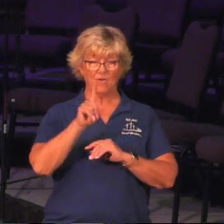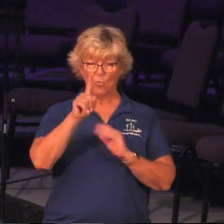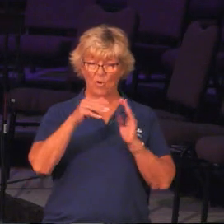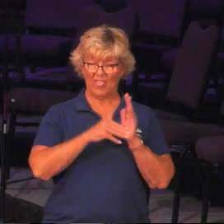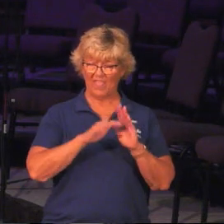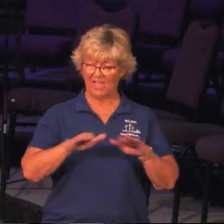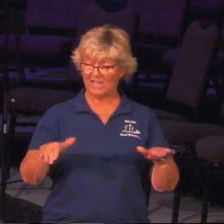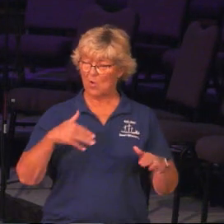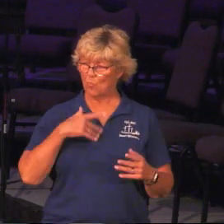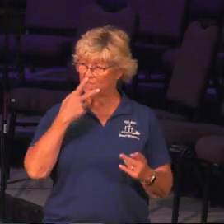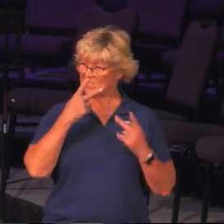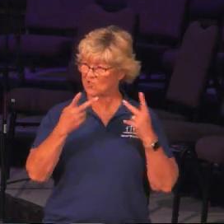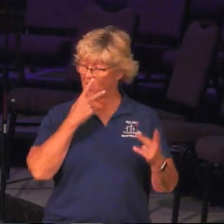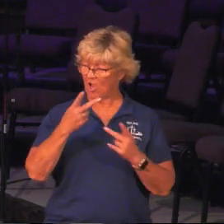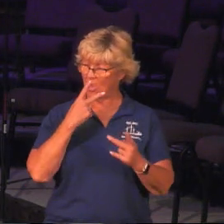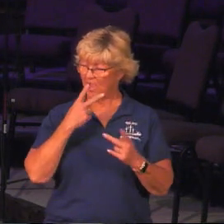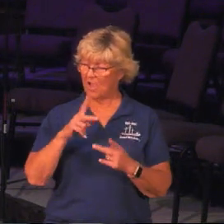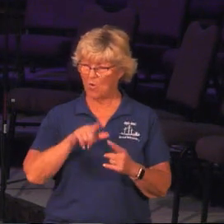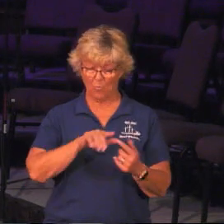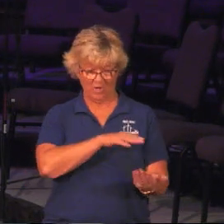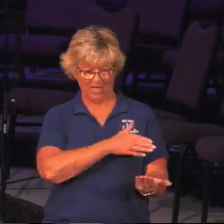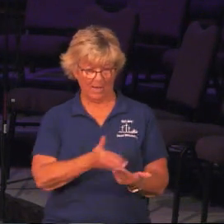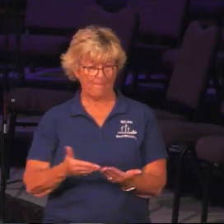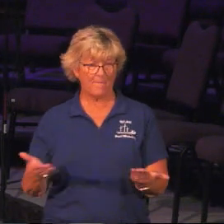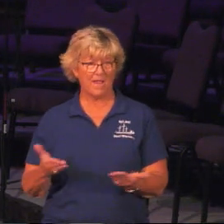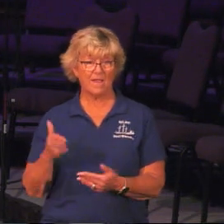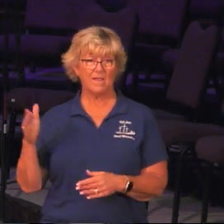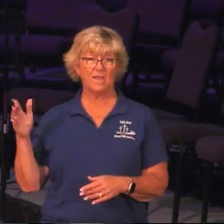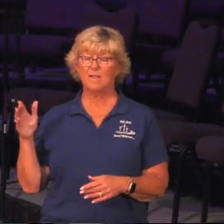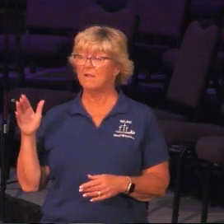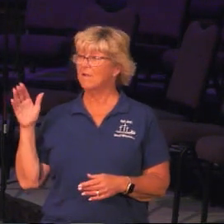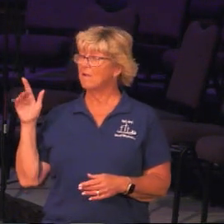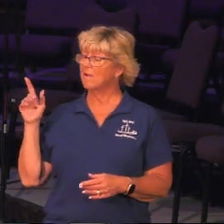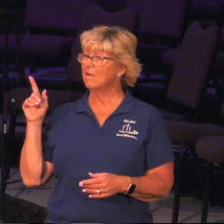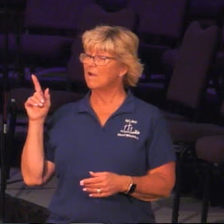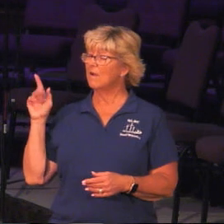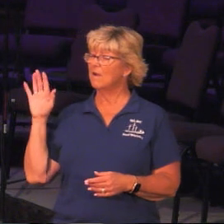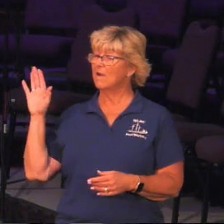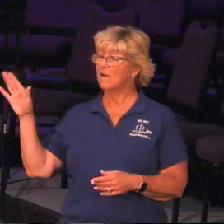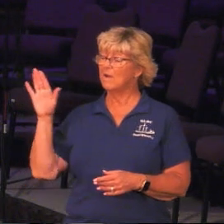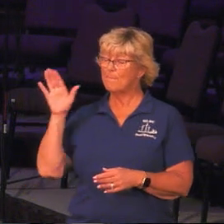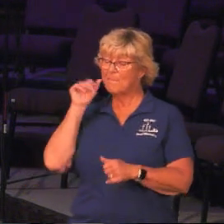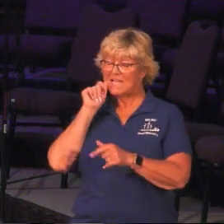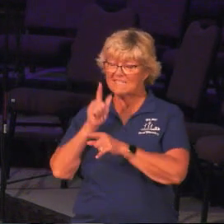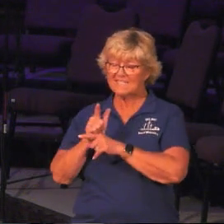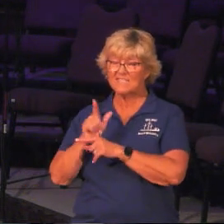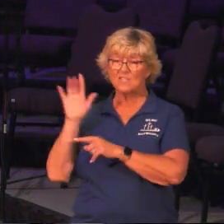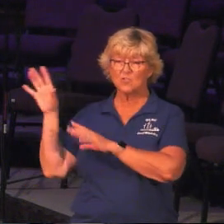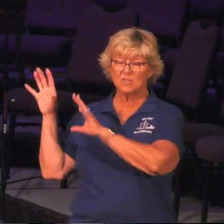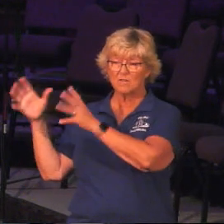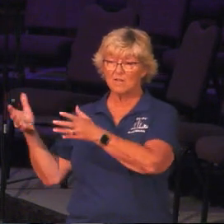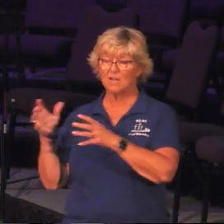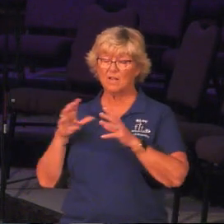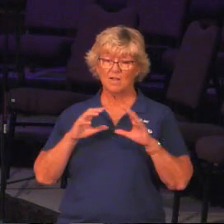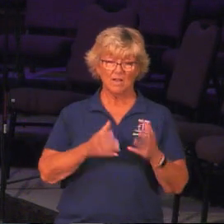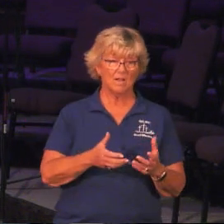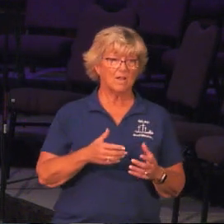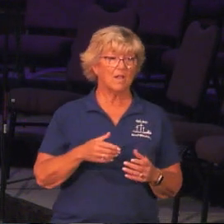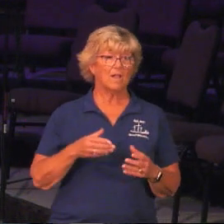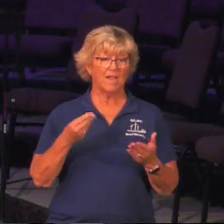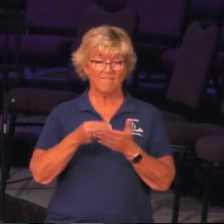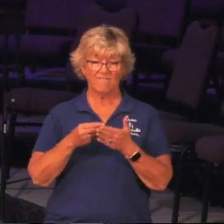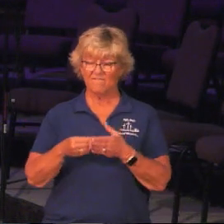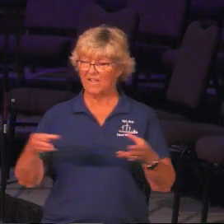saw on that day, when we got back, Marguerite's Compassion and Justice Committee and Quail's Global Focus combined funds